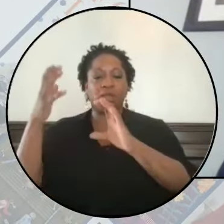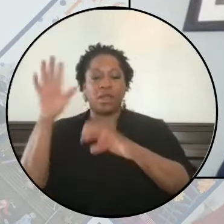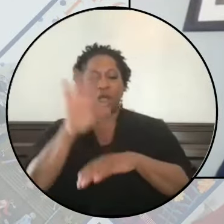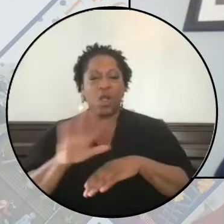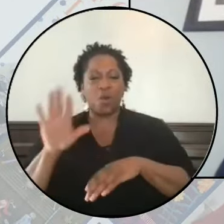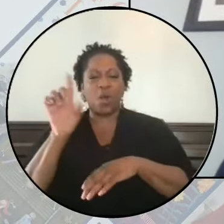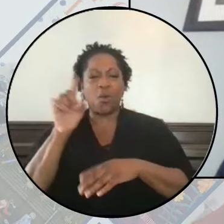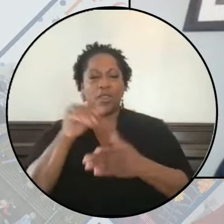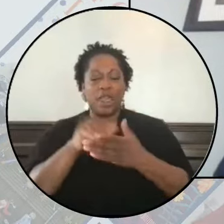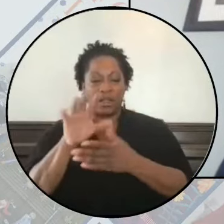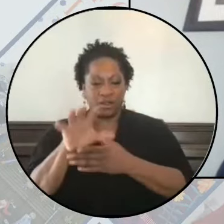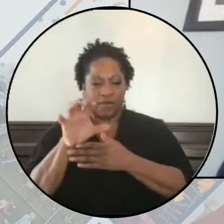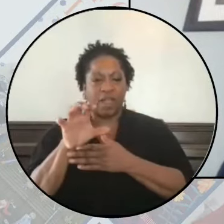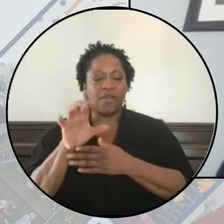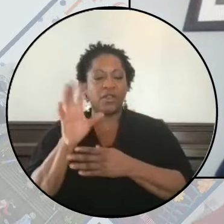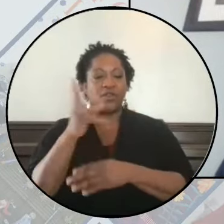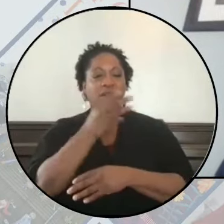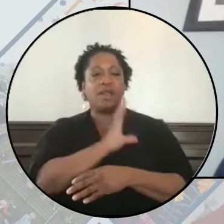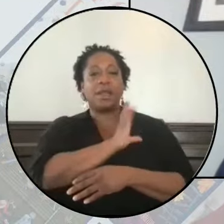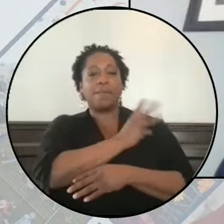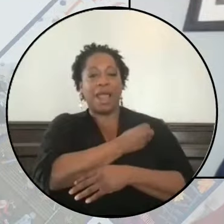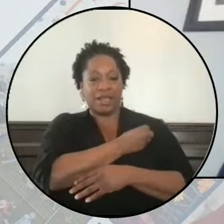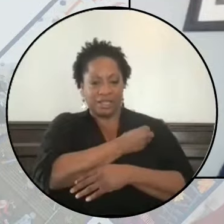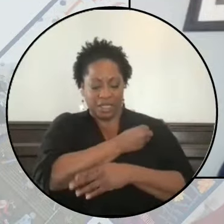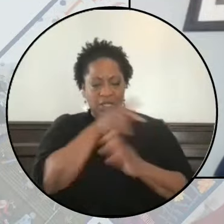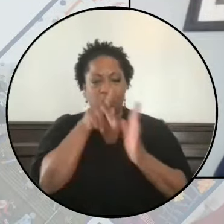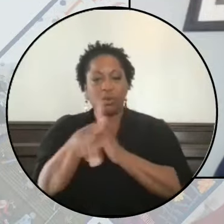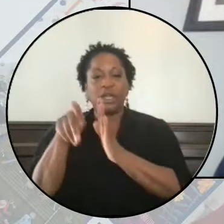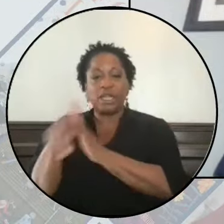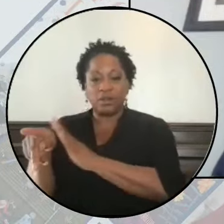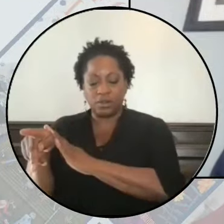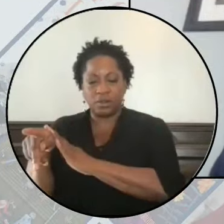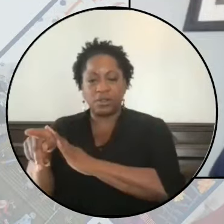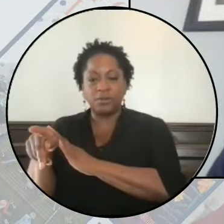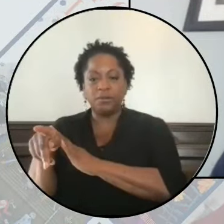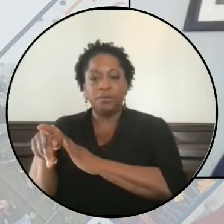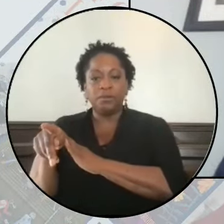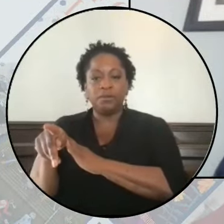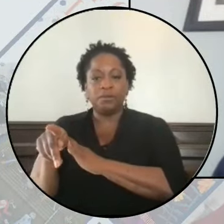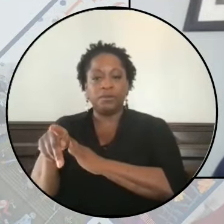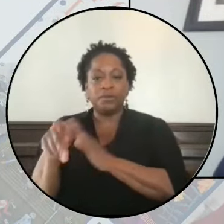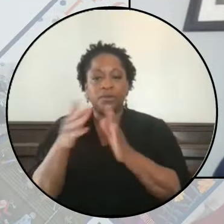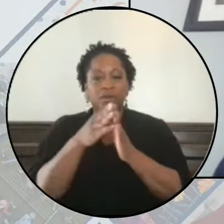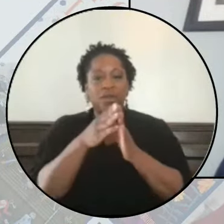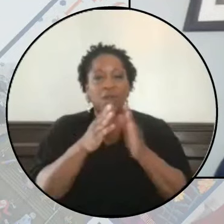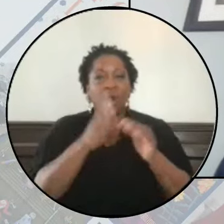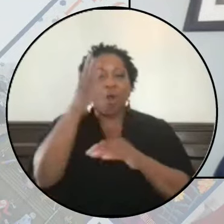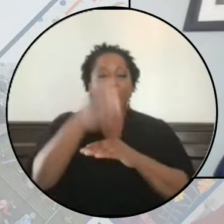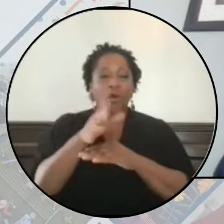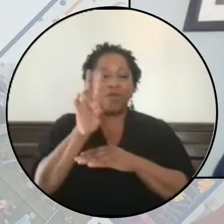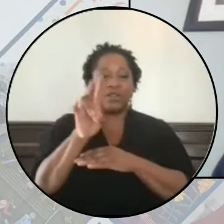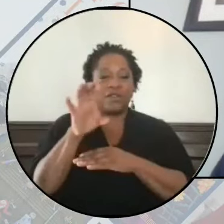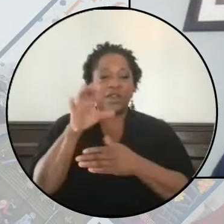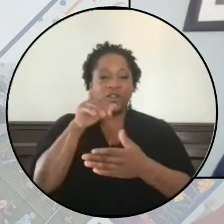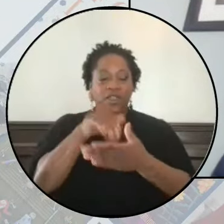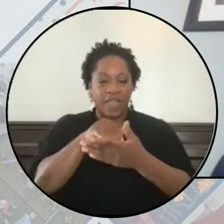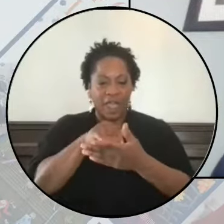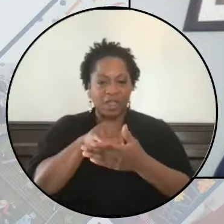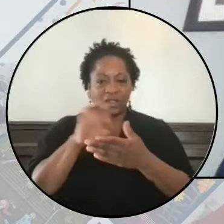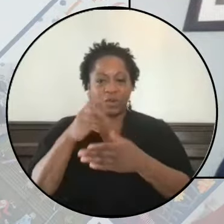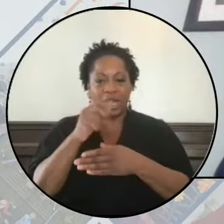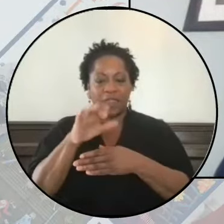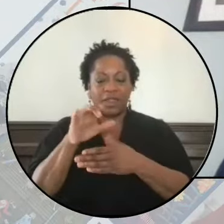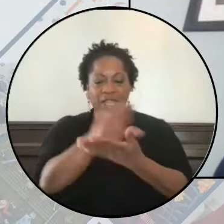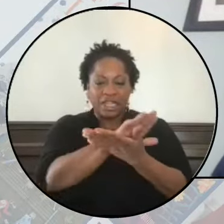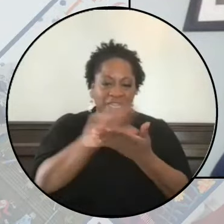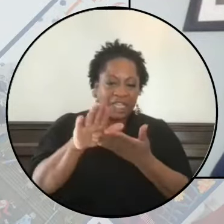15,000 Palestinians were killed. Over 700,000 were ethnically